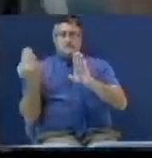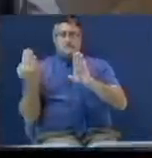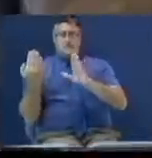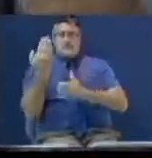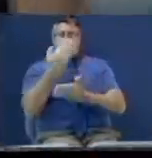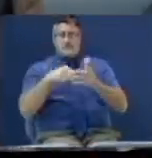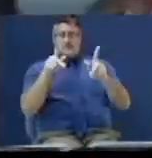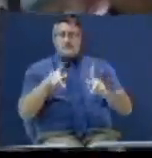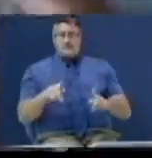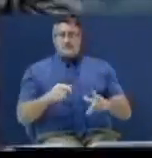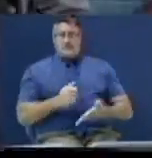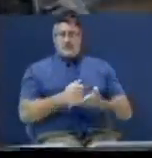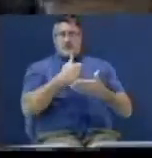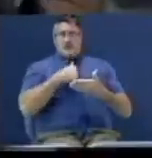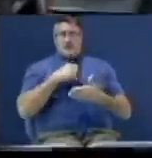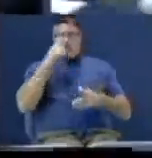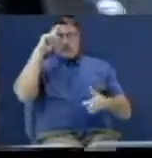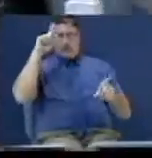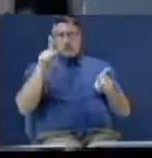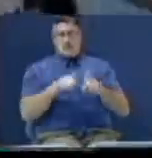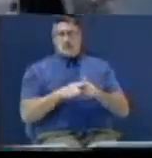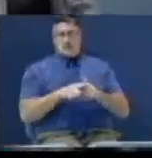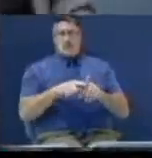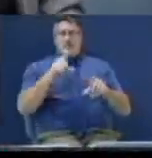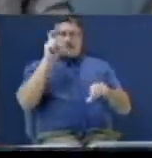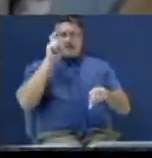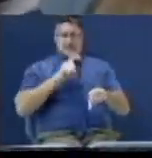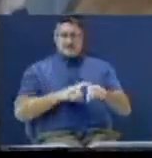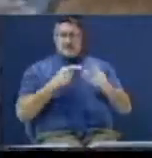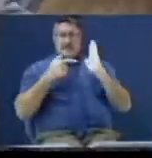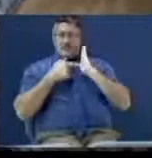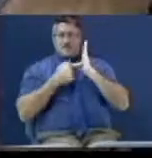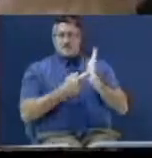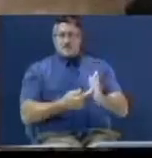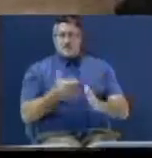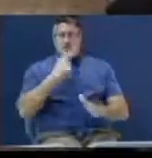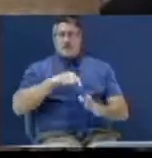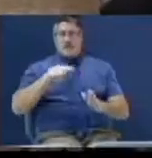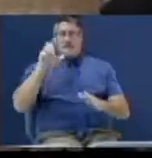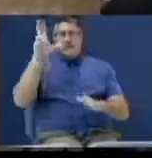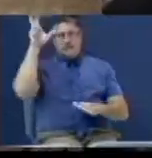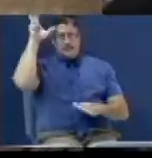Somebody help me there. How many of you agree it's time to show the devil the door?